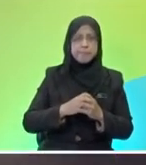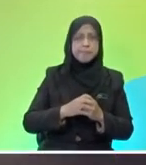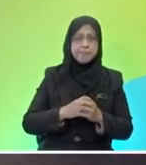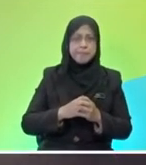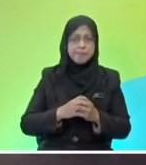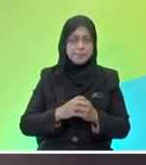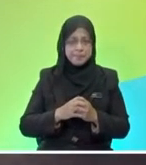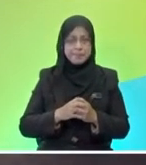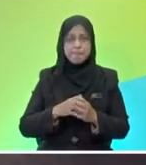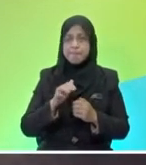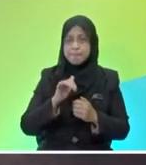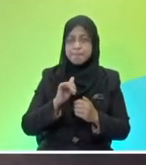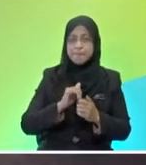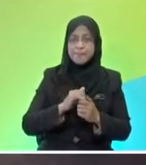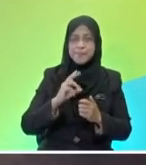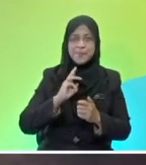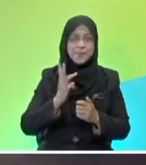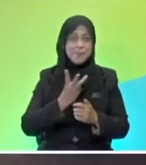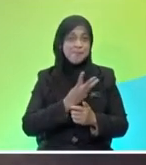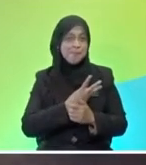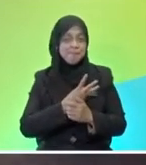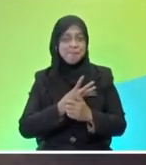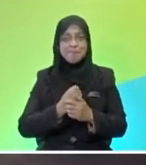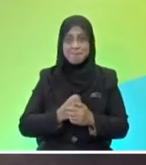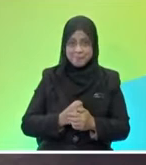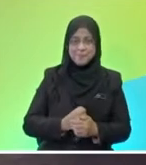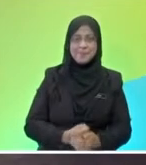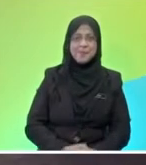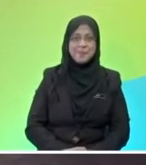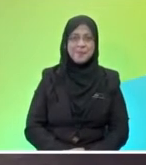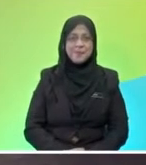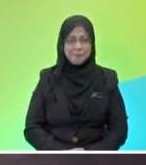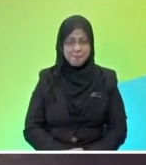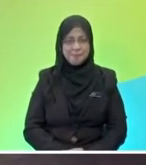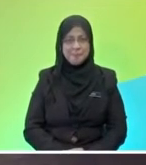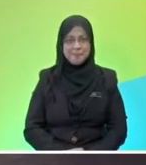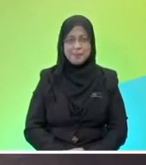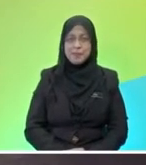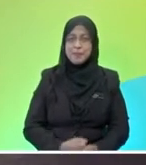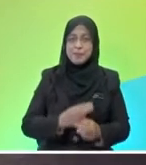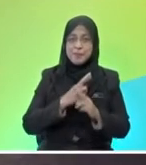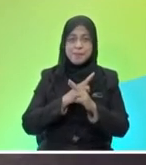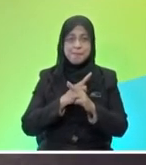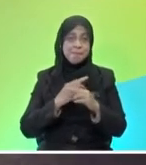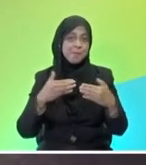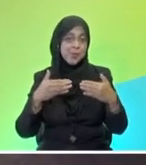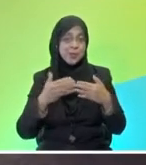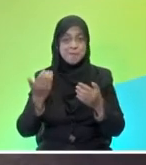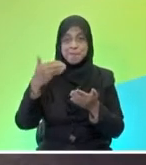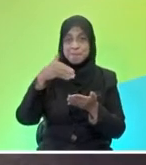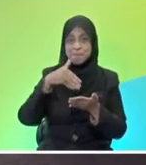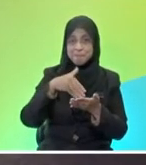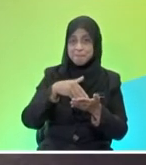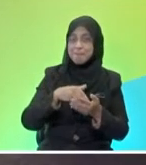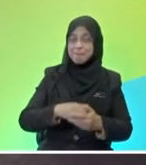Yes, I agree with you, Mr. Q. We have to be considerate to our neighbors. And now we're going to take a short break. So much more that we're going to learn today. Do